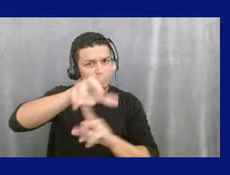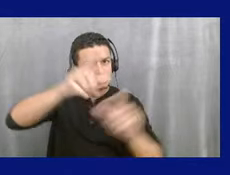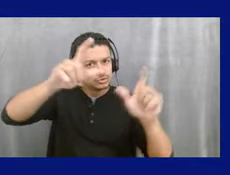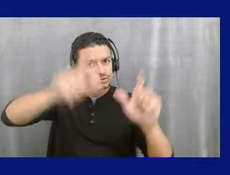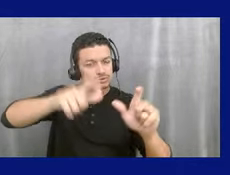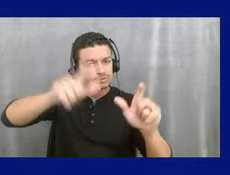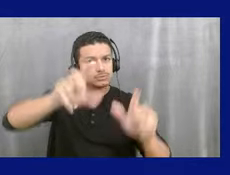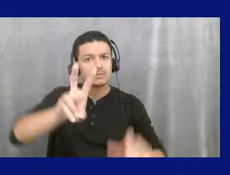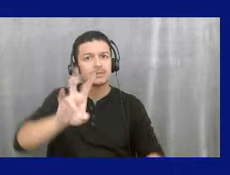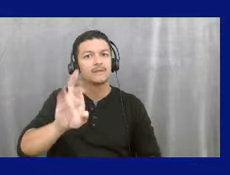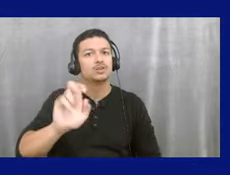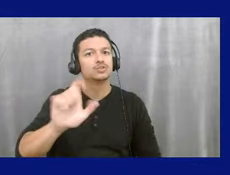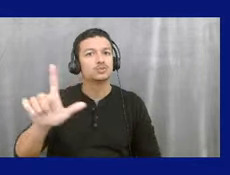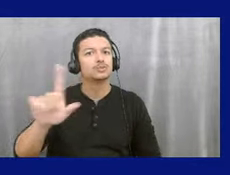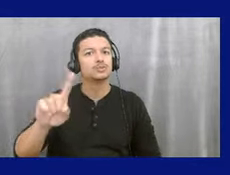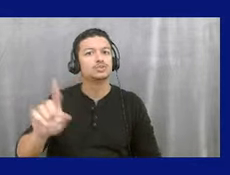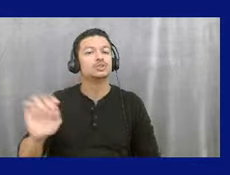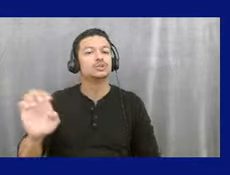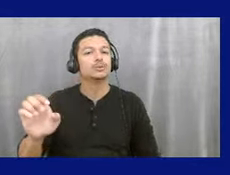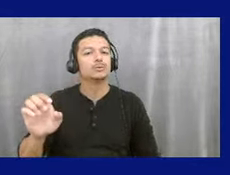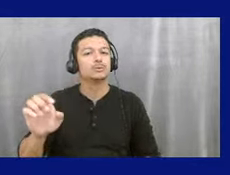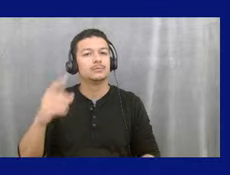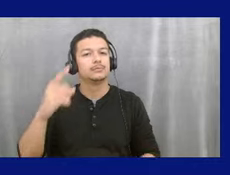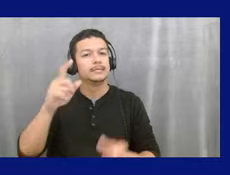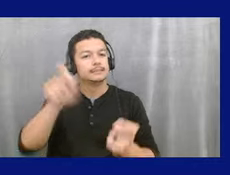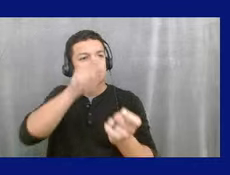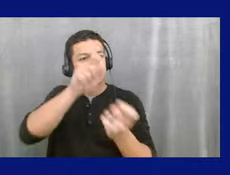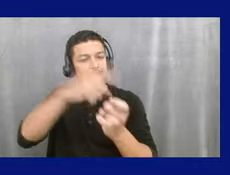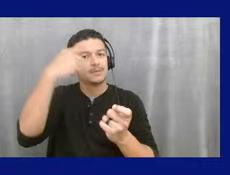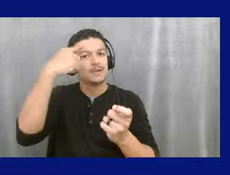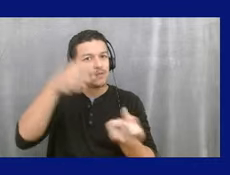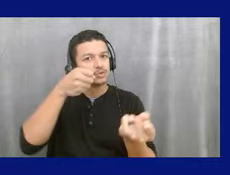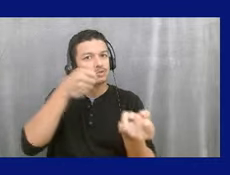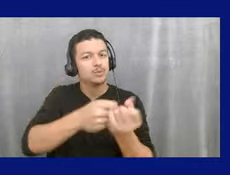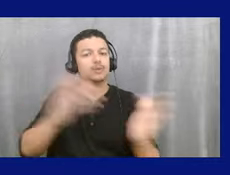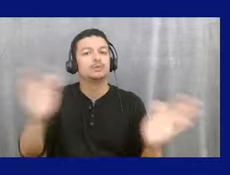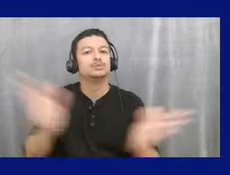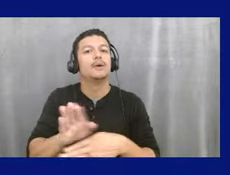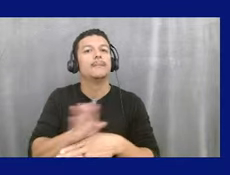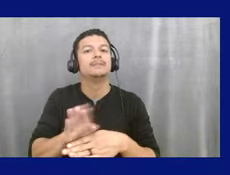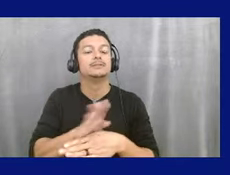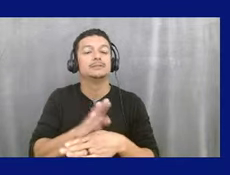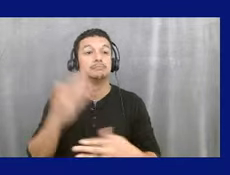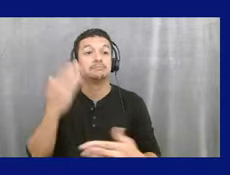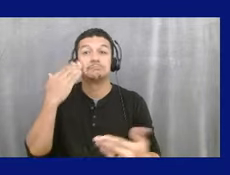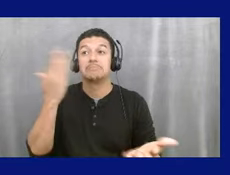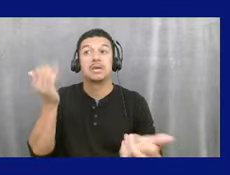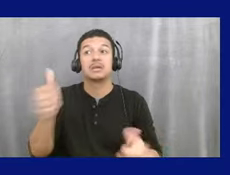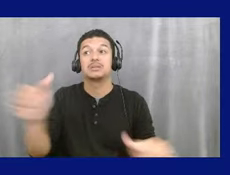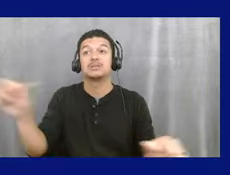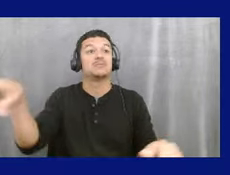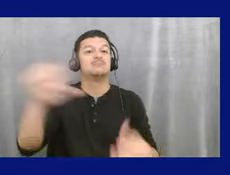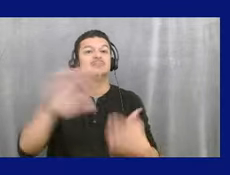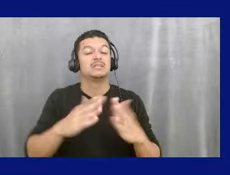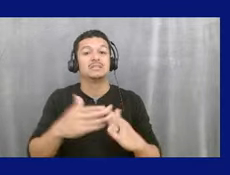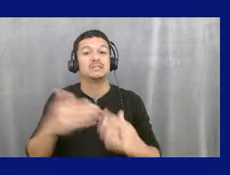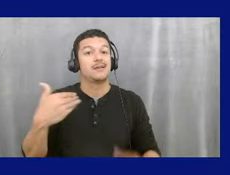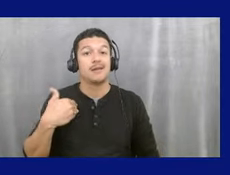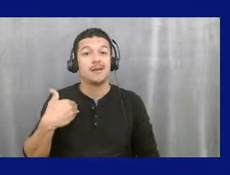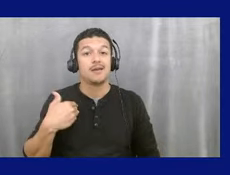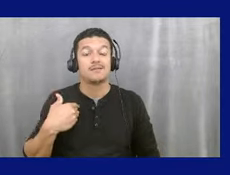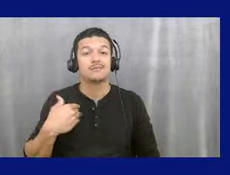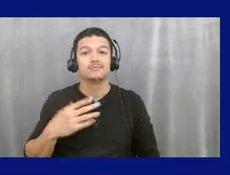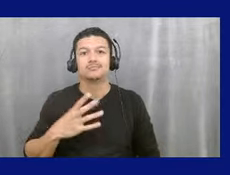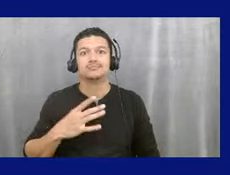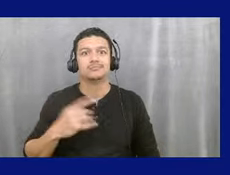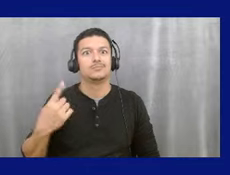it's going to be a space tailored for small businesses. And, um, I don't know of another city that has those kinds of resources for small businesses here, which is, we're very excited